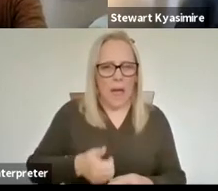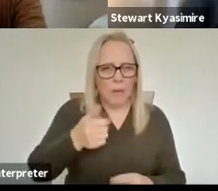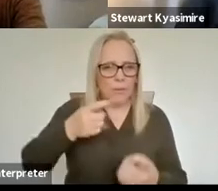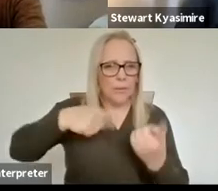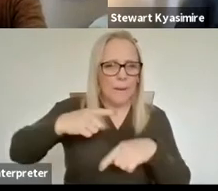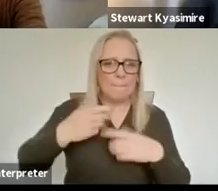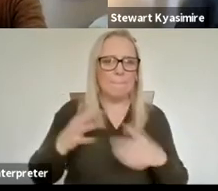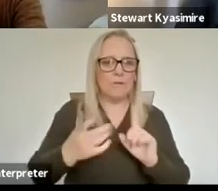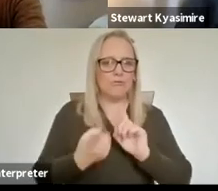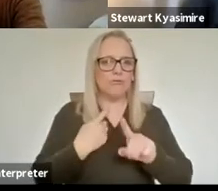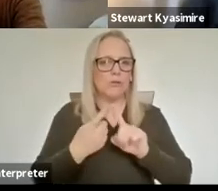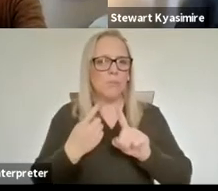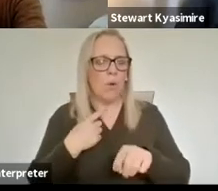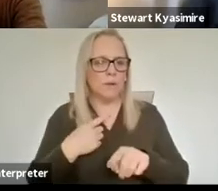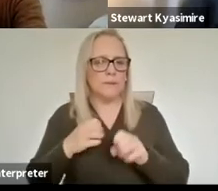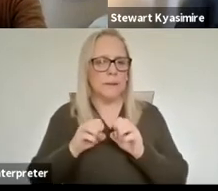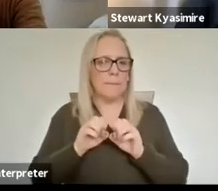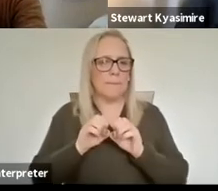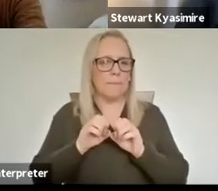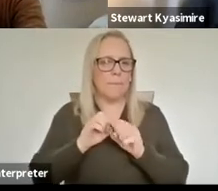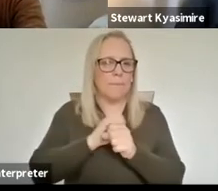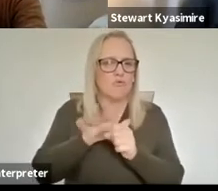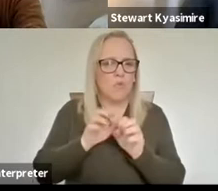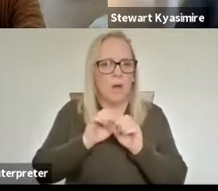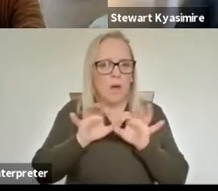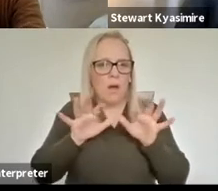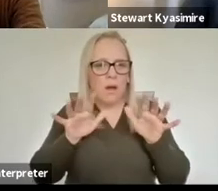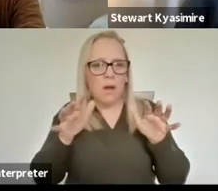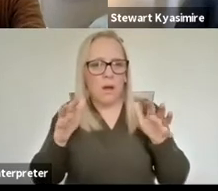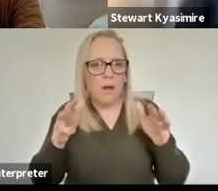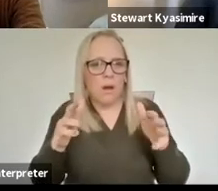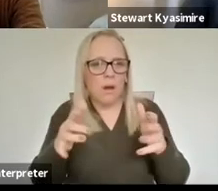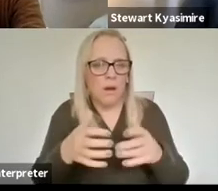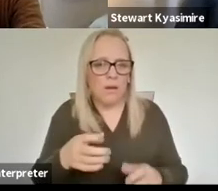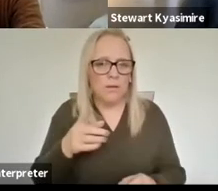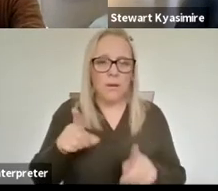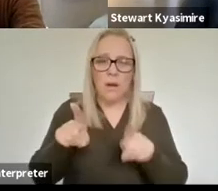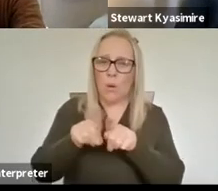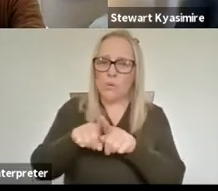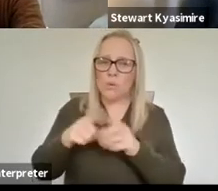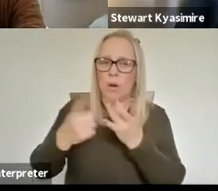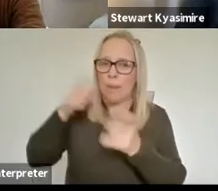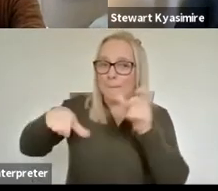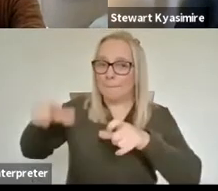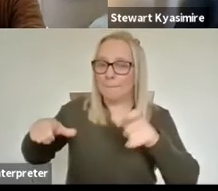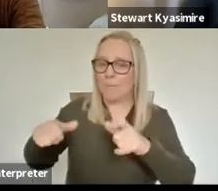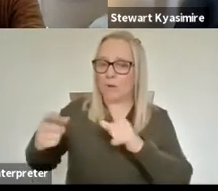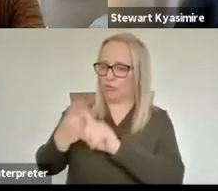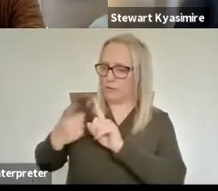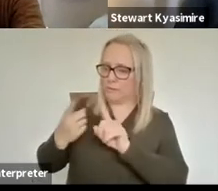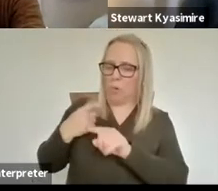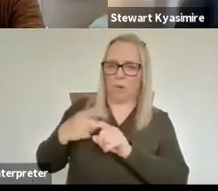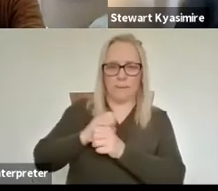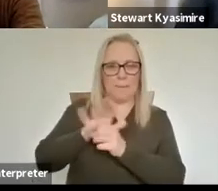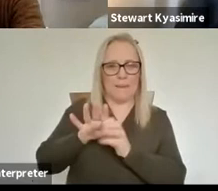pandemic um and what are your observations in relation to other artists are responding to the pandemic at this particular point in